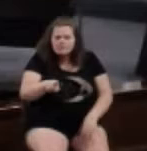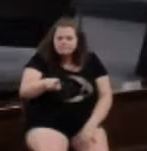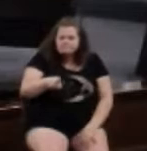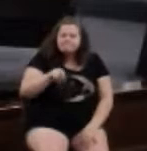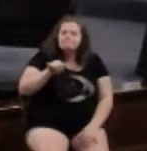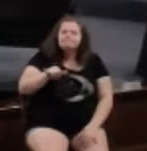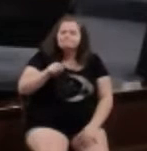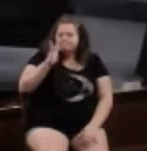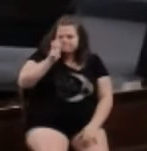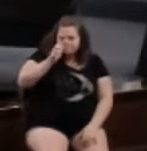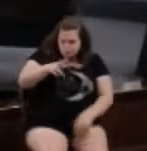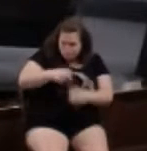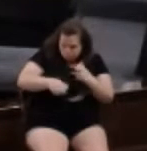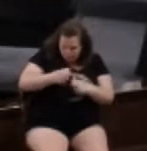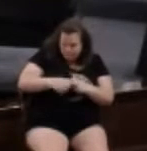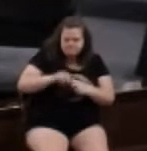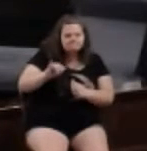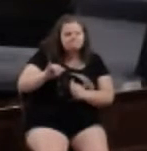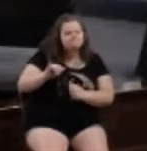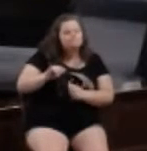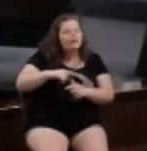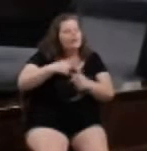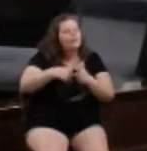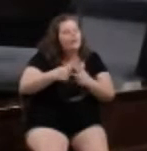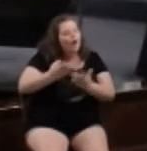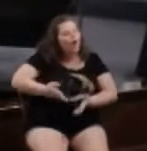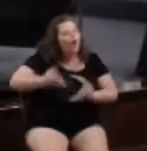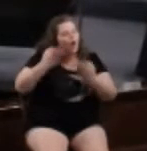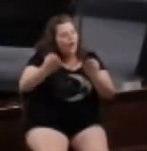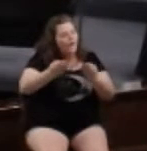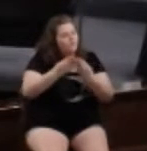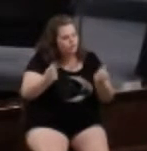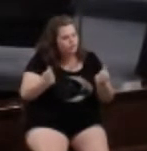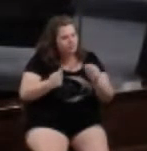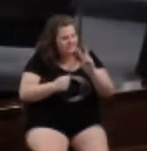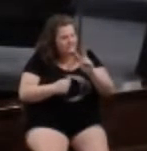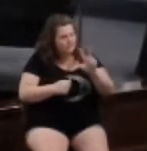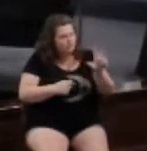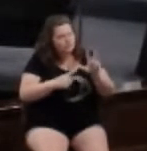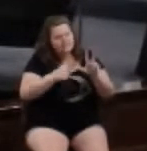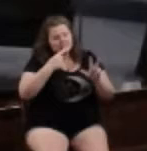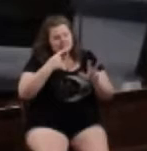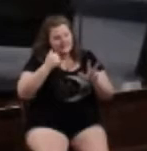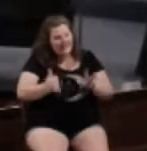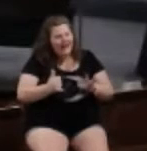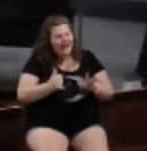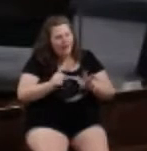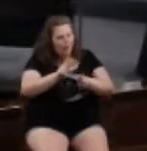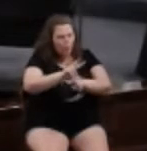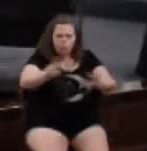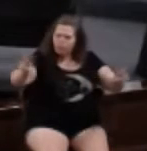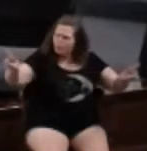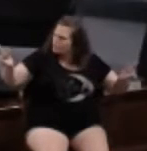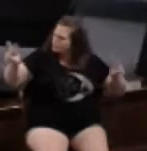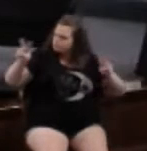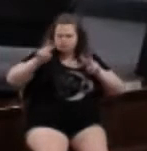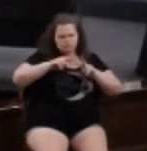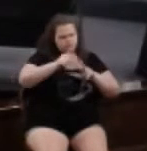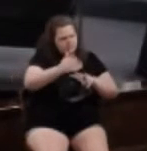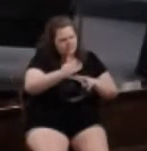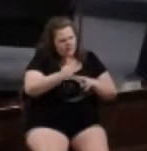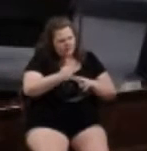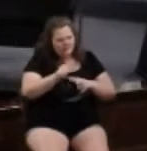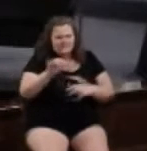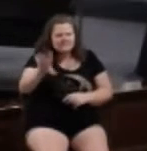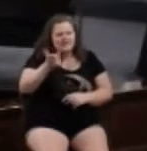and met it head on. Then they offered a solution. In 6.3, it says, now look around among yourselves, dear brothers, and the select